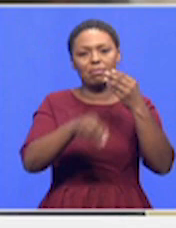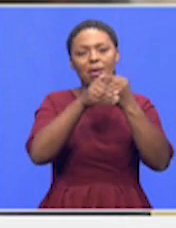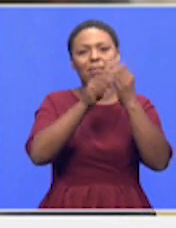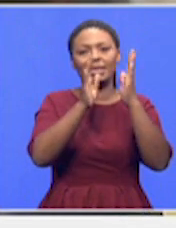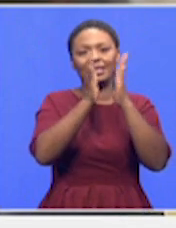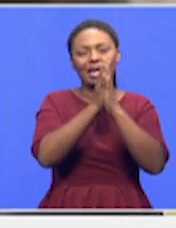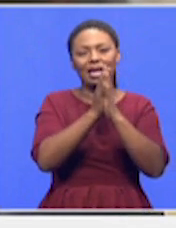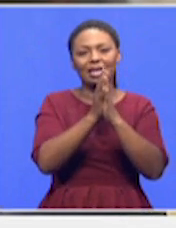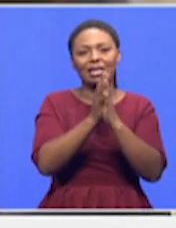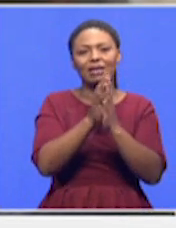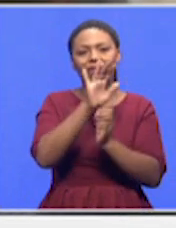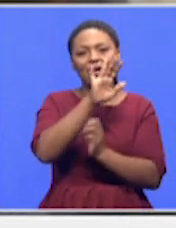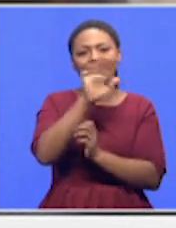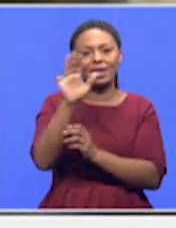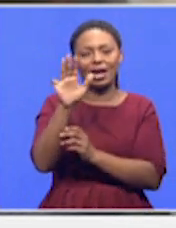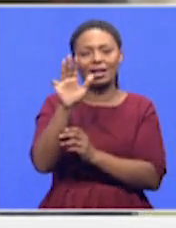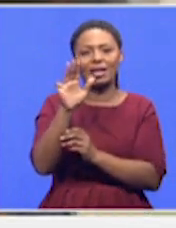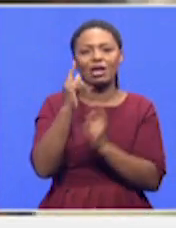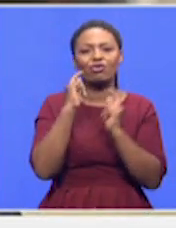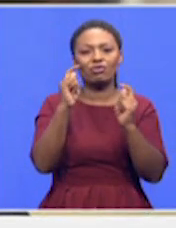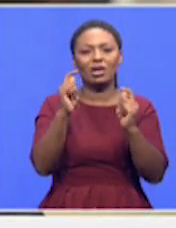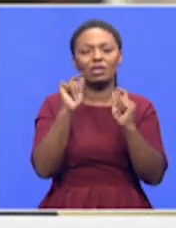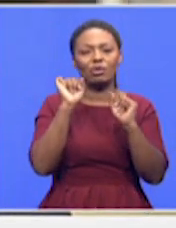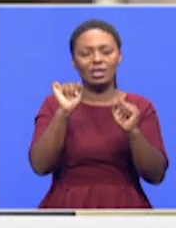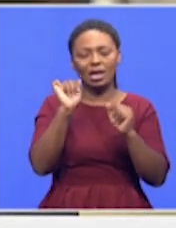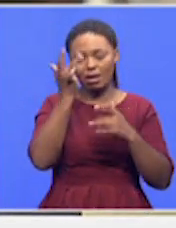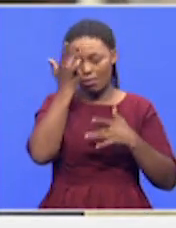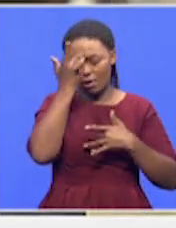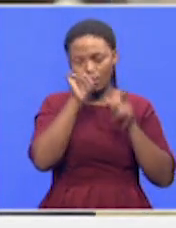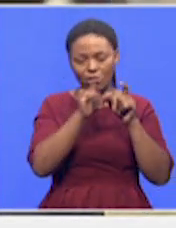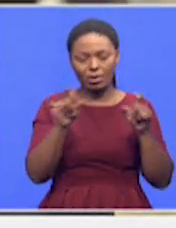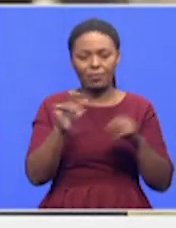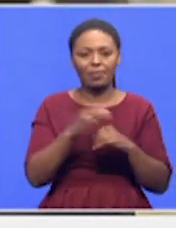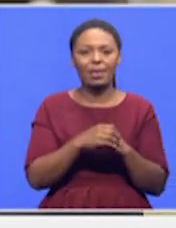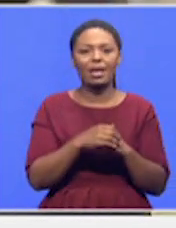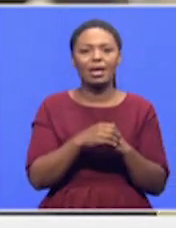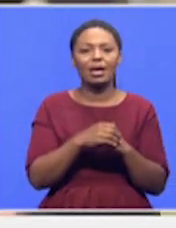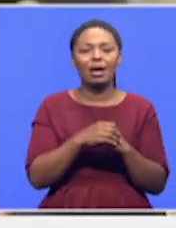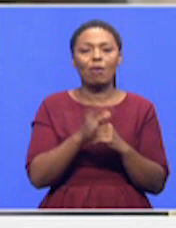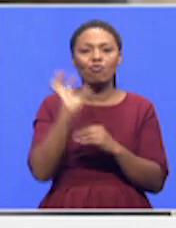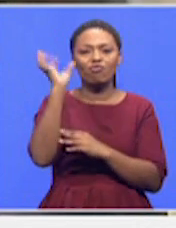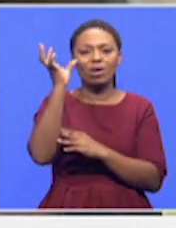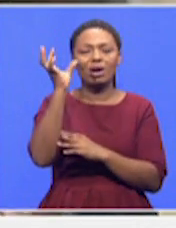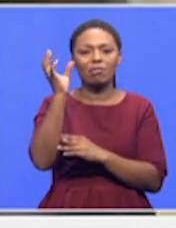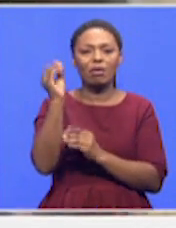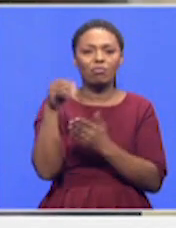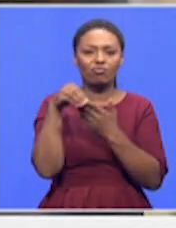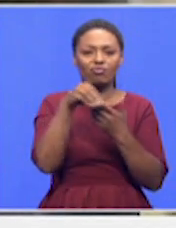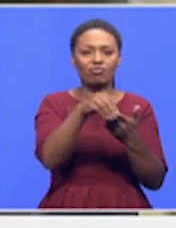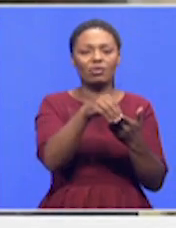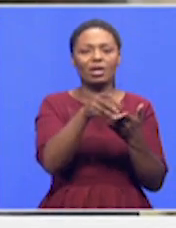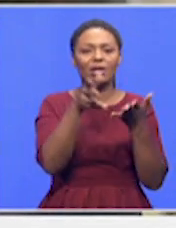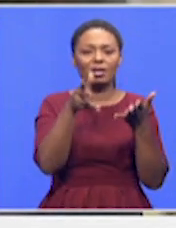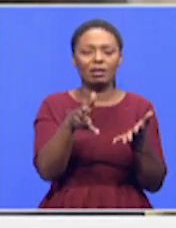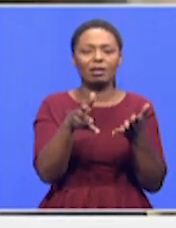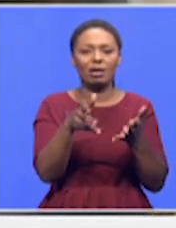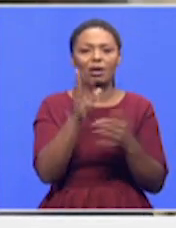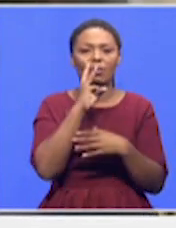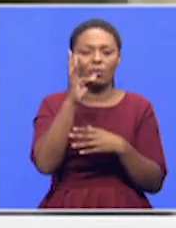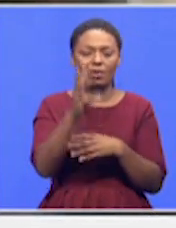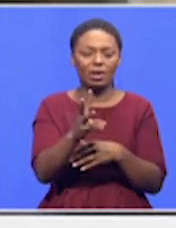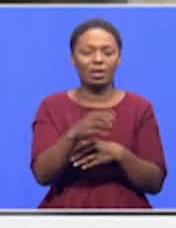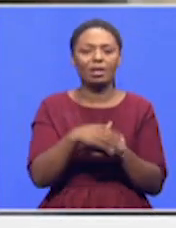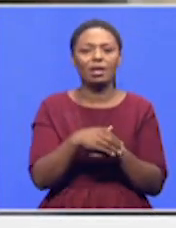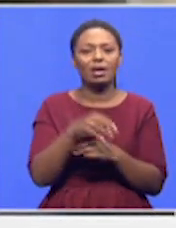patient transport. And those ambulances will be deployed to the far-flung towns around there in